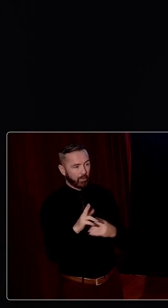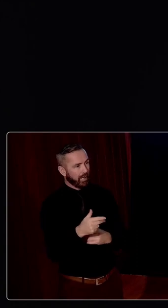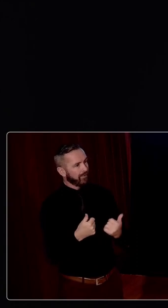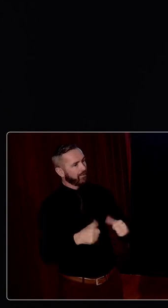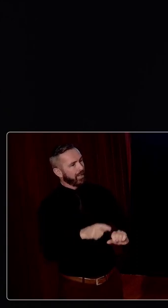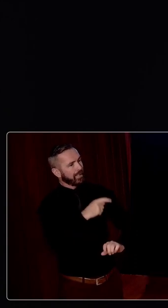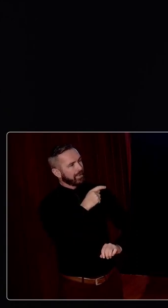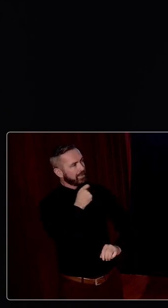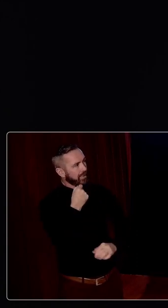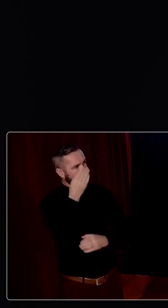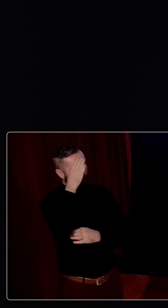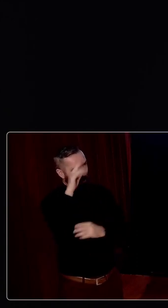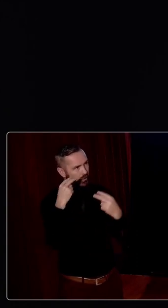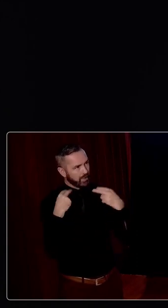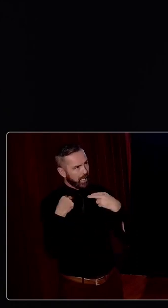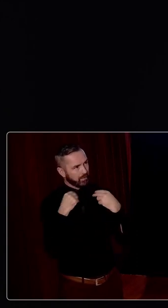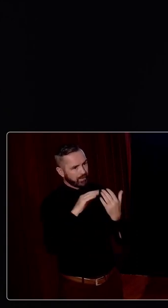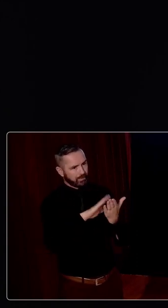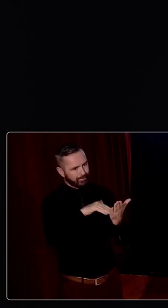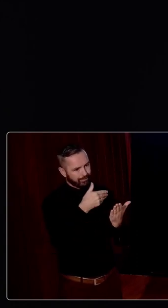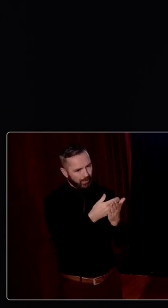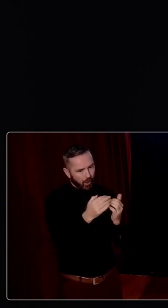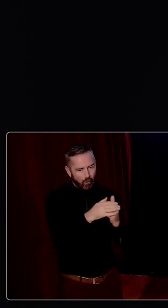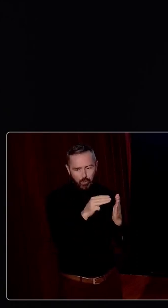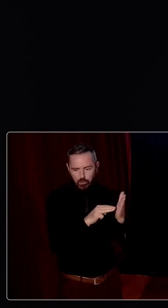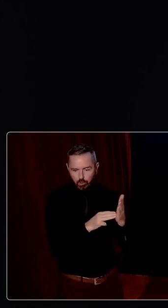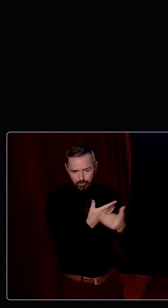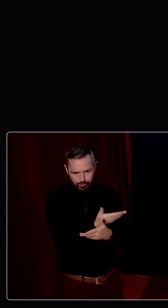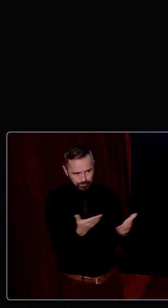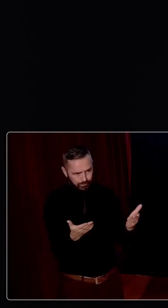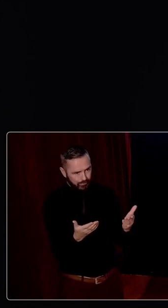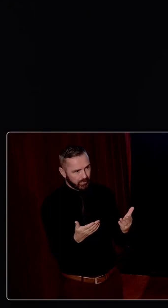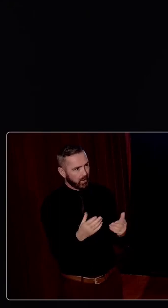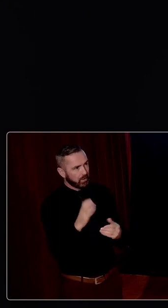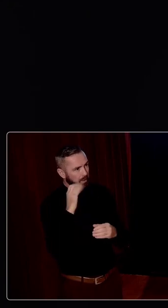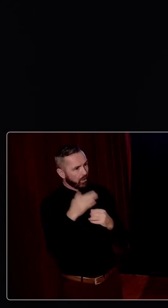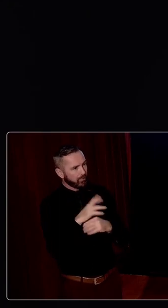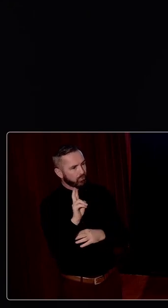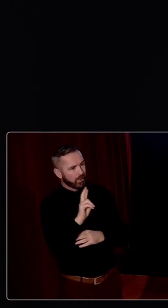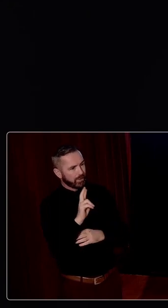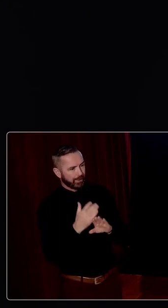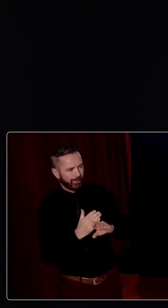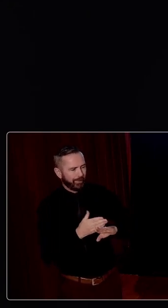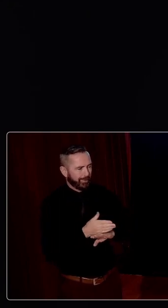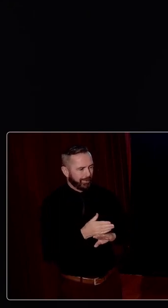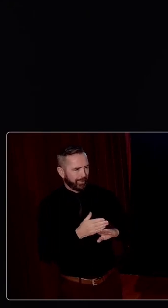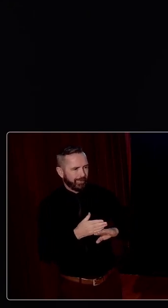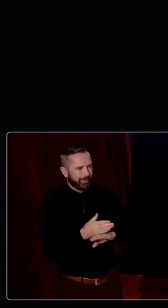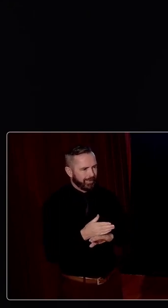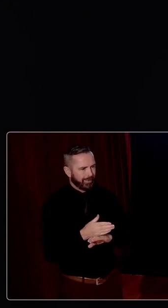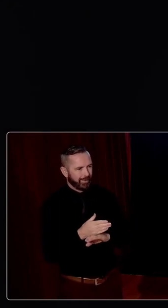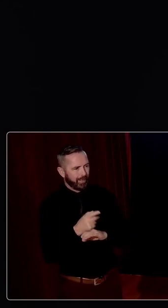finally say that the Irish language translation of the programme is very much down to Regina's tireless effort, her